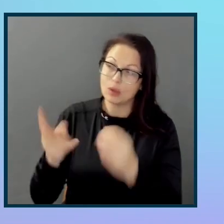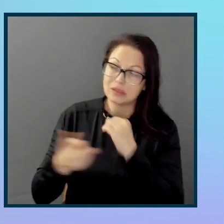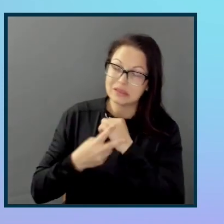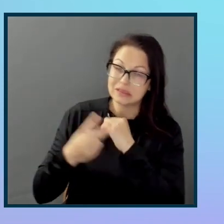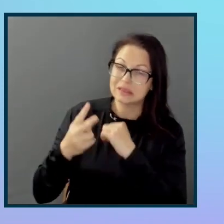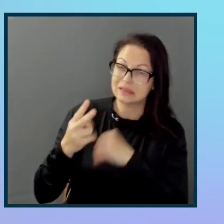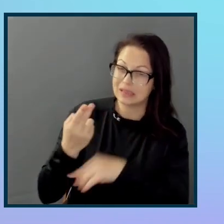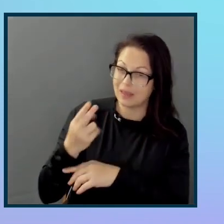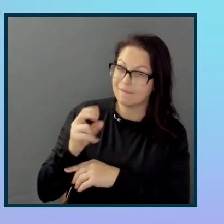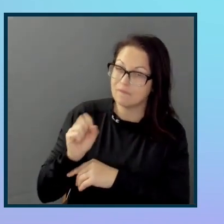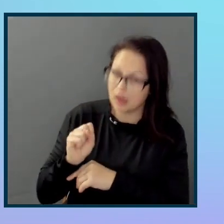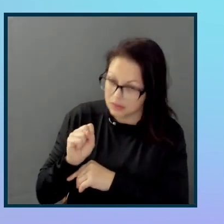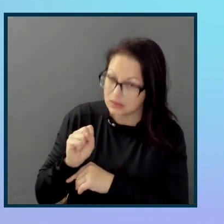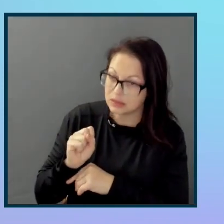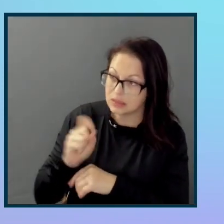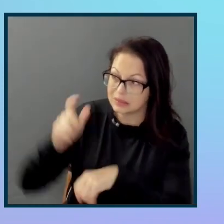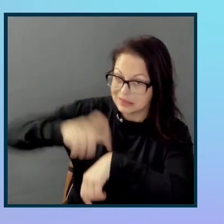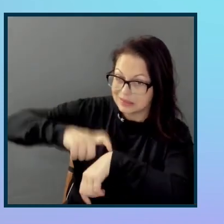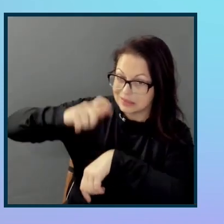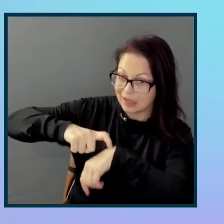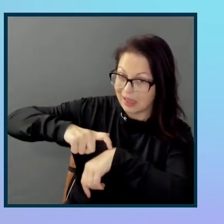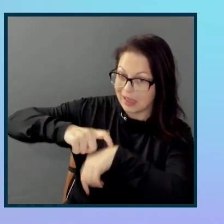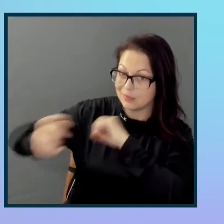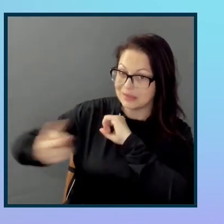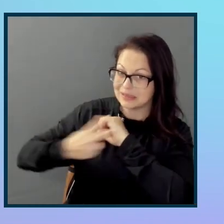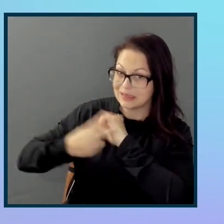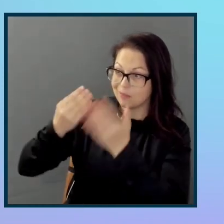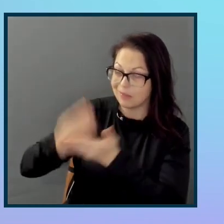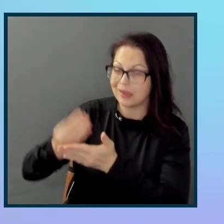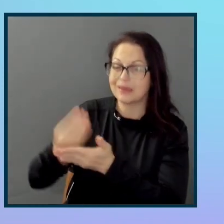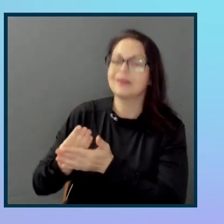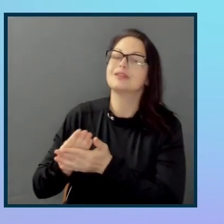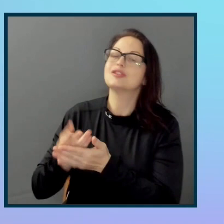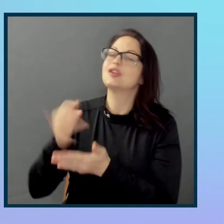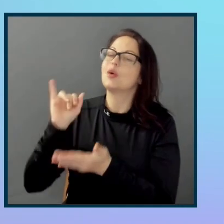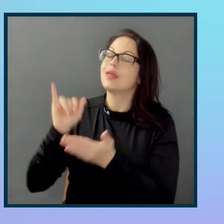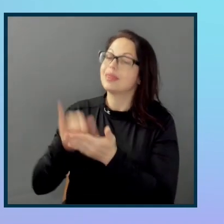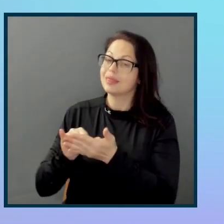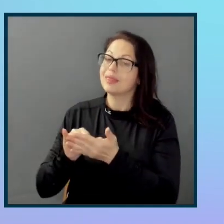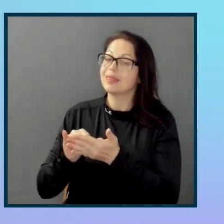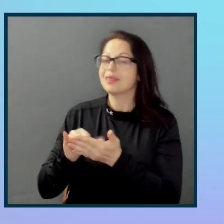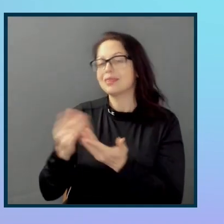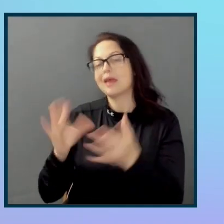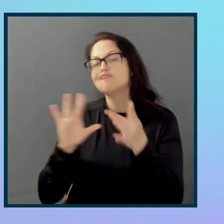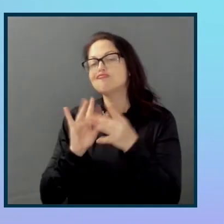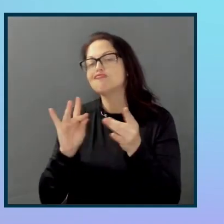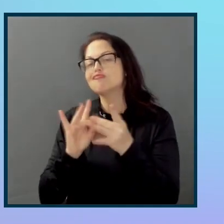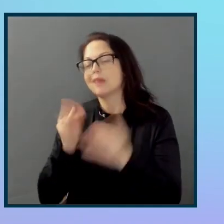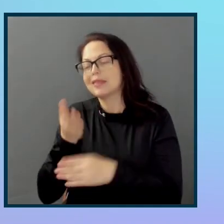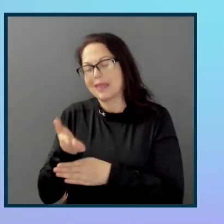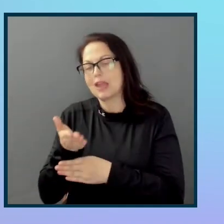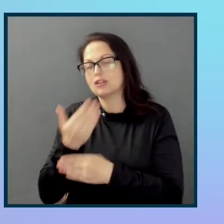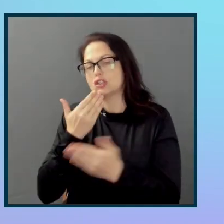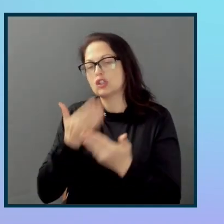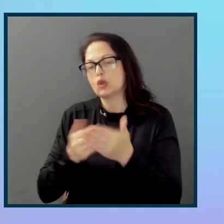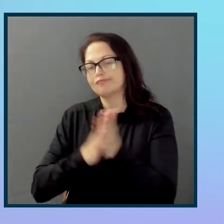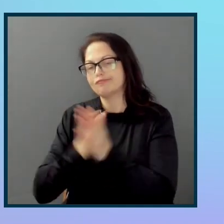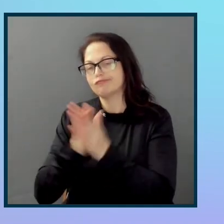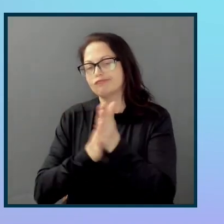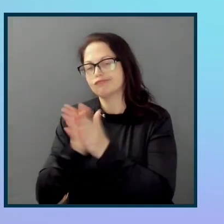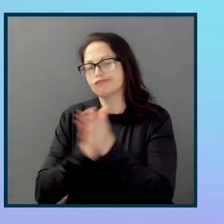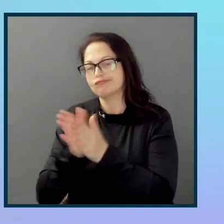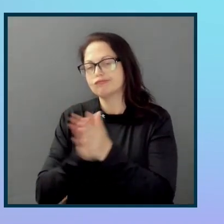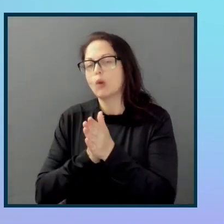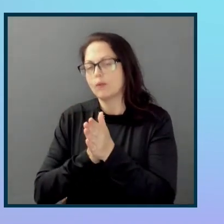of money. So that can often be a good motivator. You know, if the idea of not getting more customers